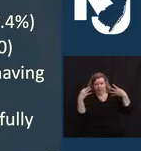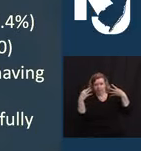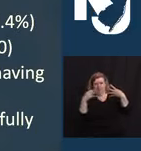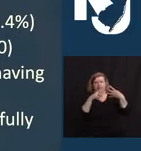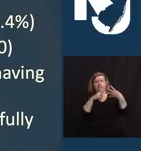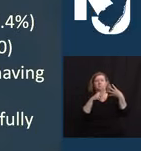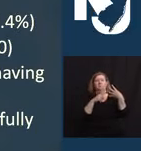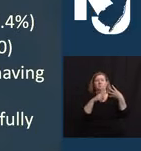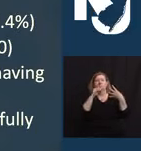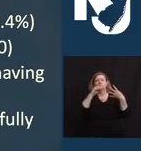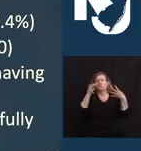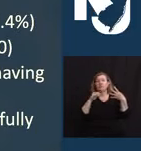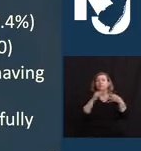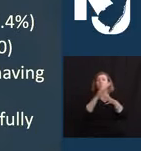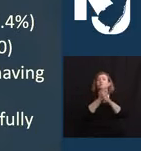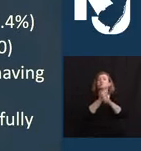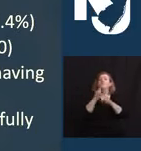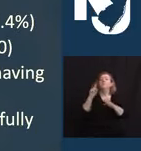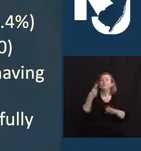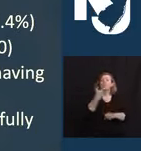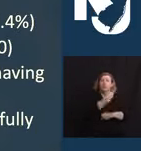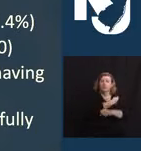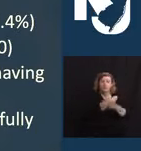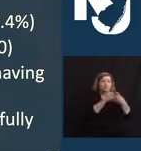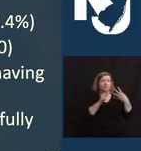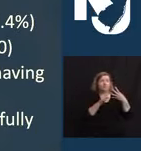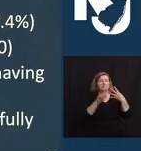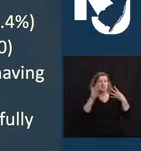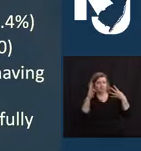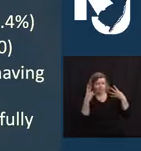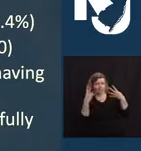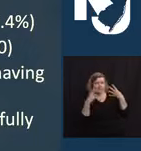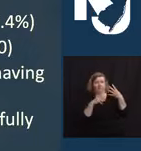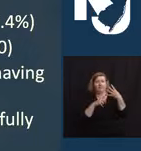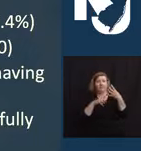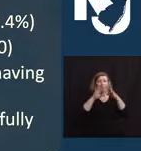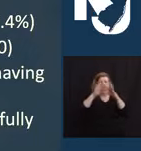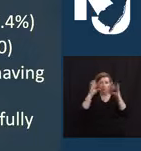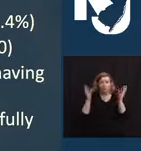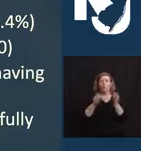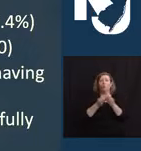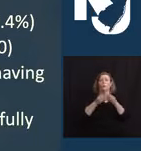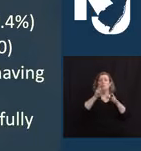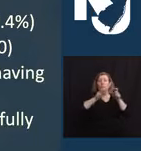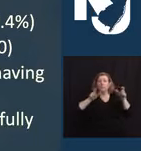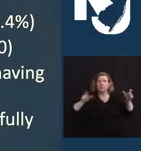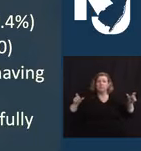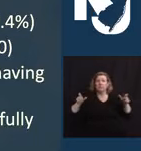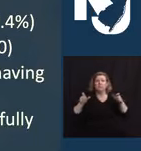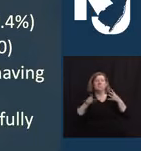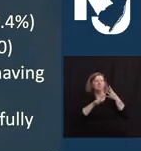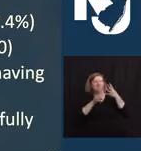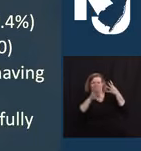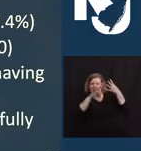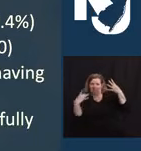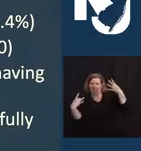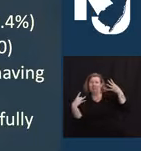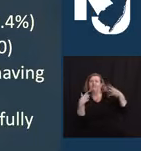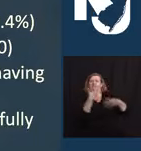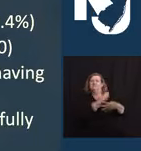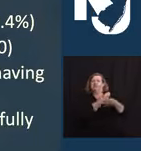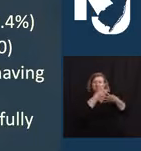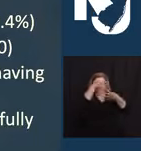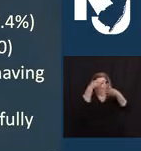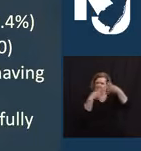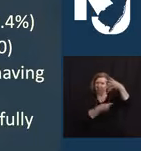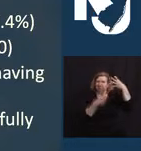received at least a first dose, and the percentage of our total population who are now fully vaccinated. And